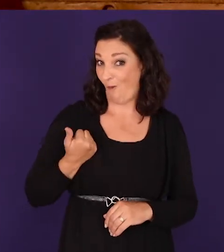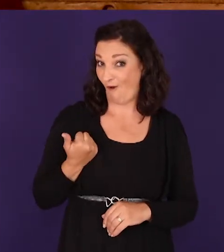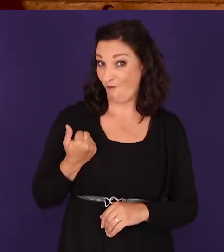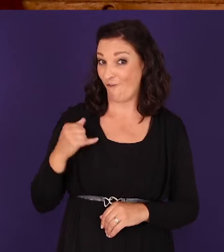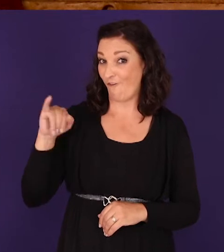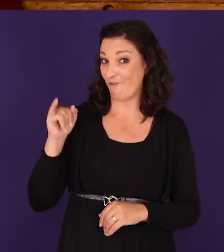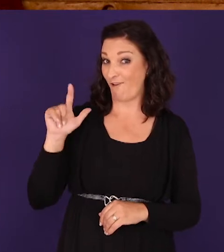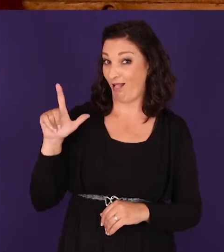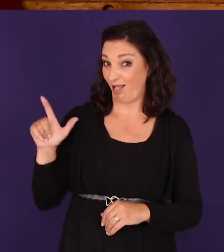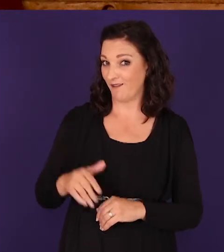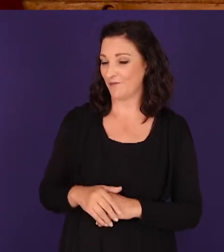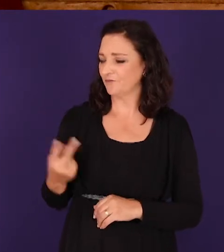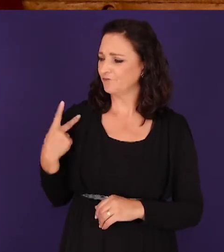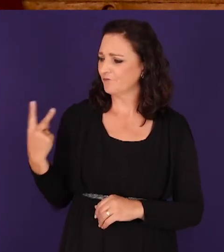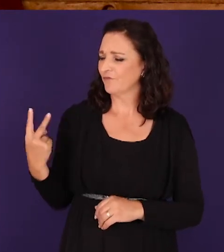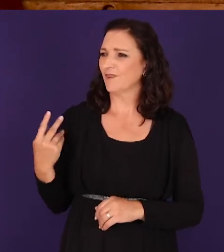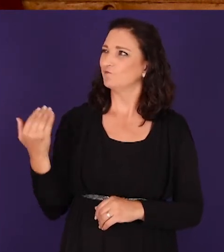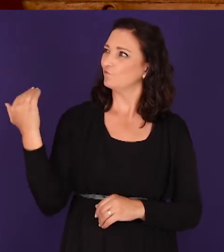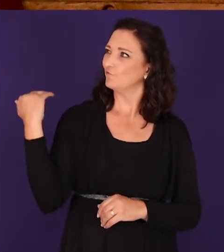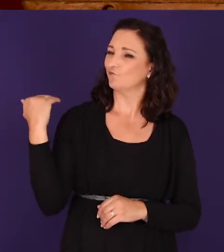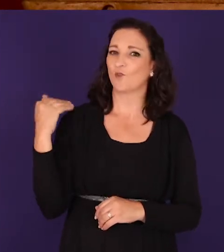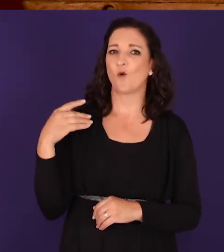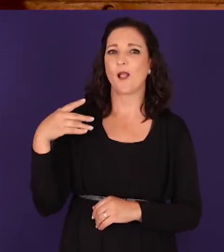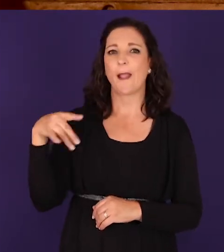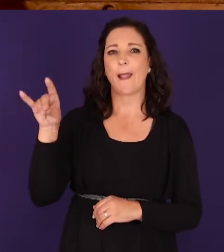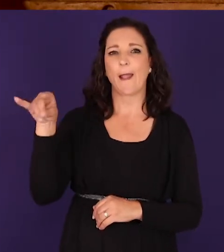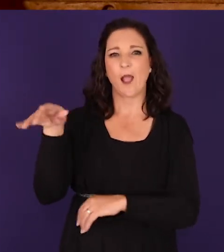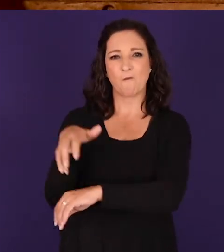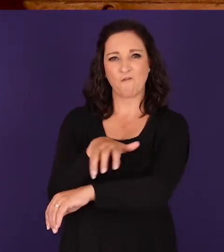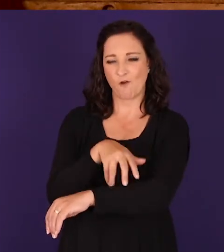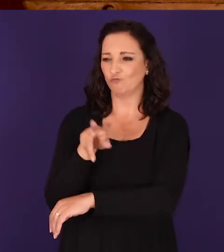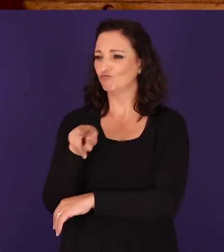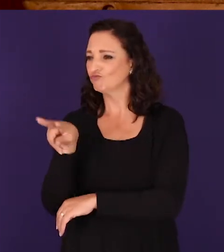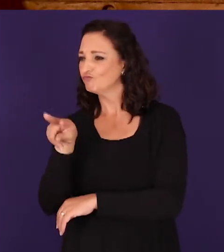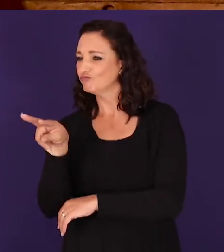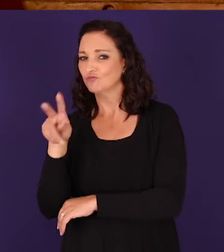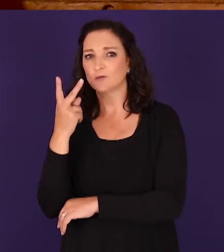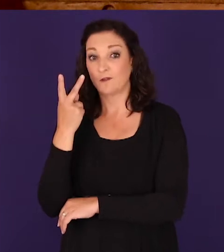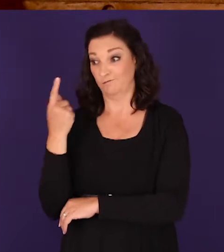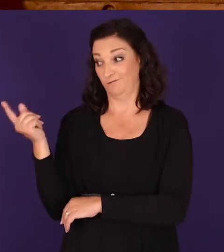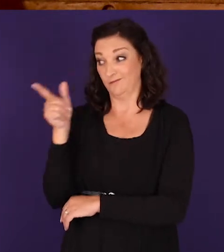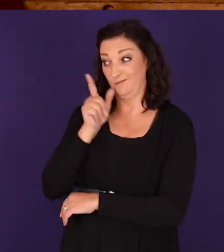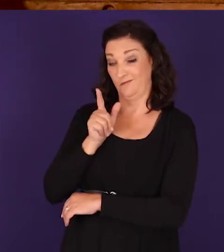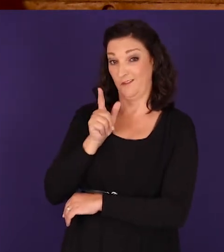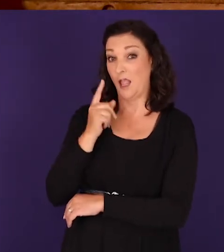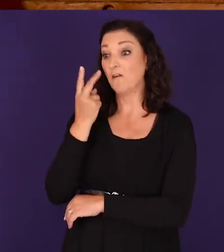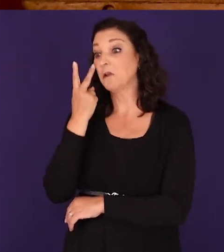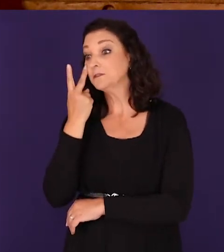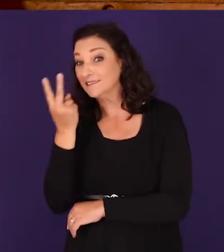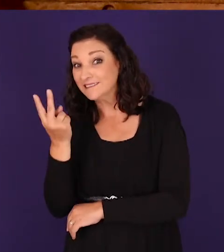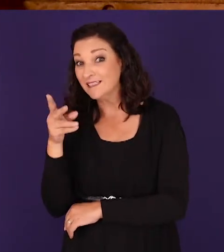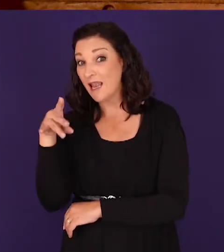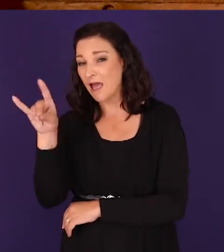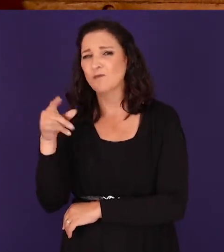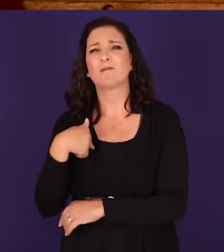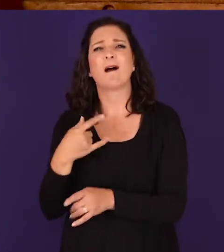I came back from the game reserve and Jill observed something she said to me have you noticed something about the game I'm talking about